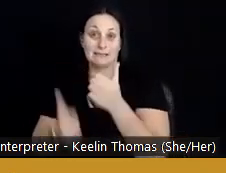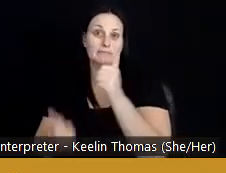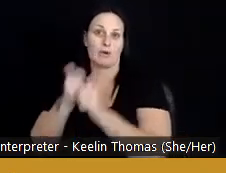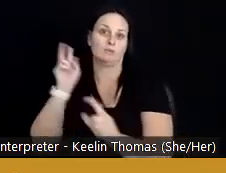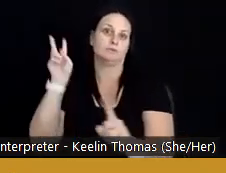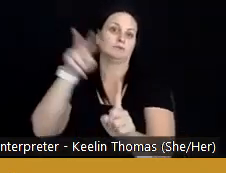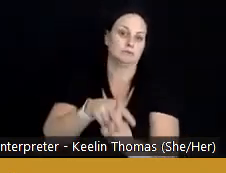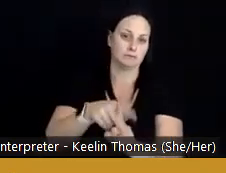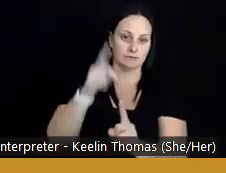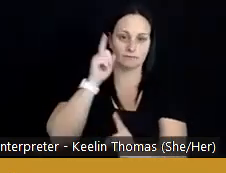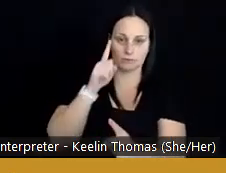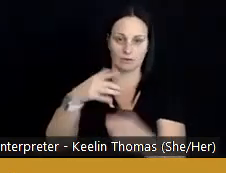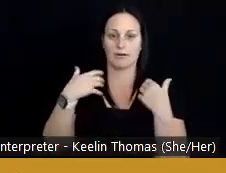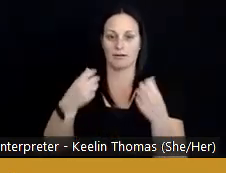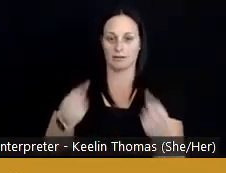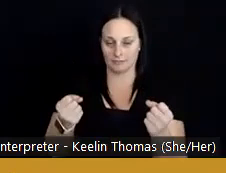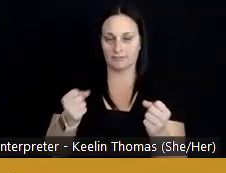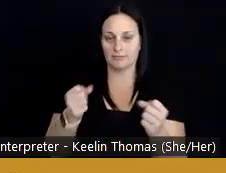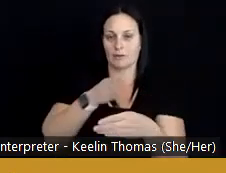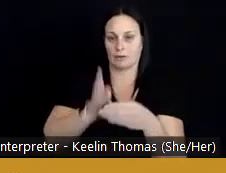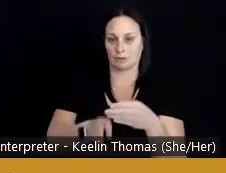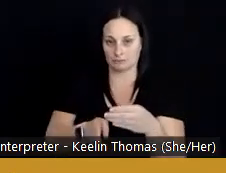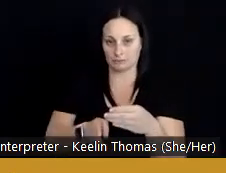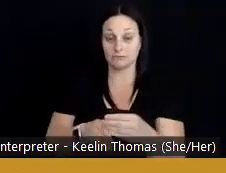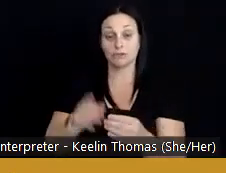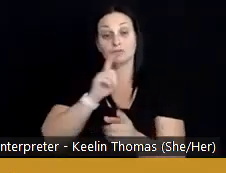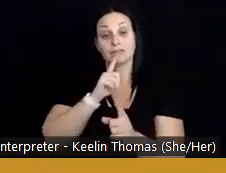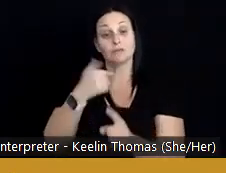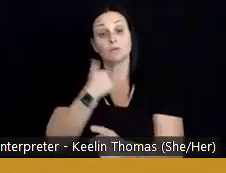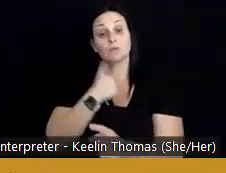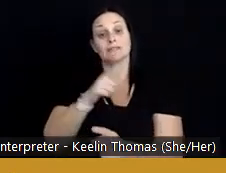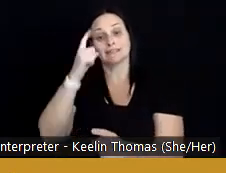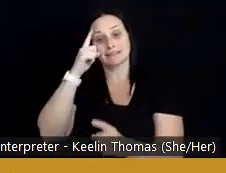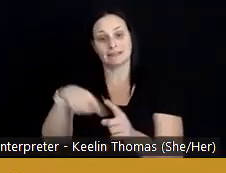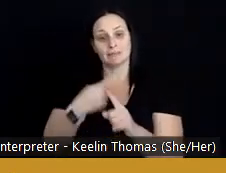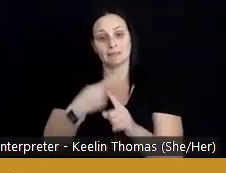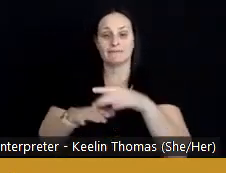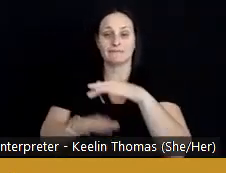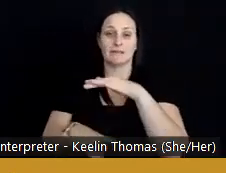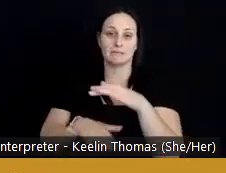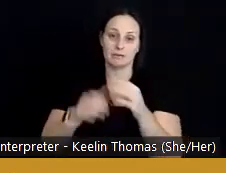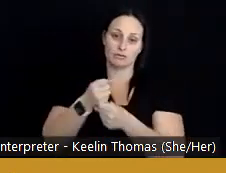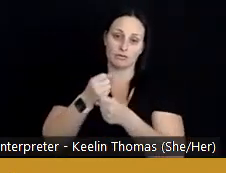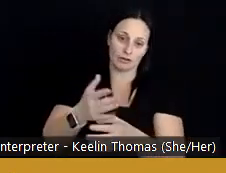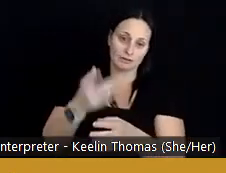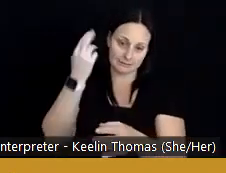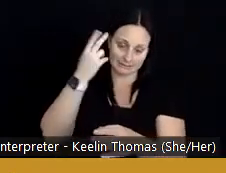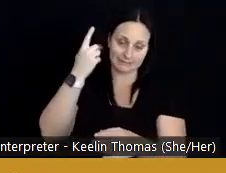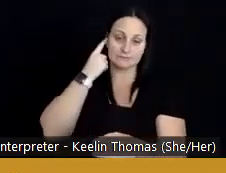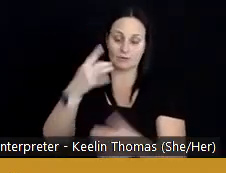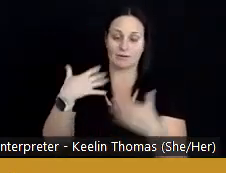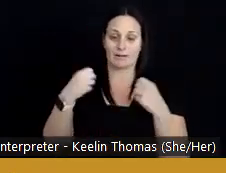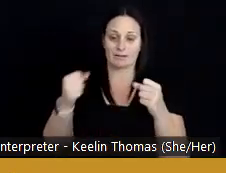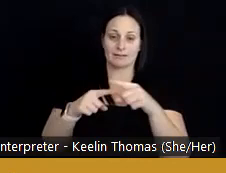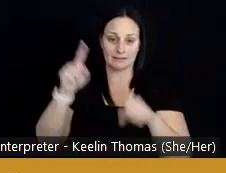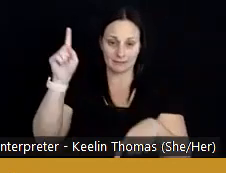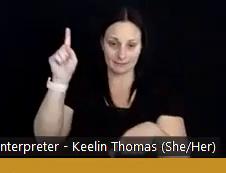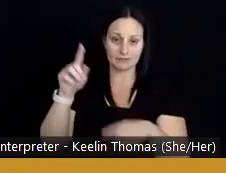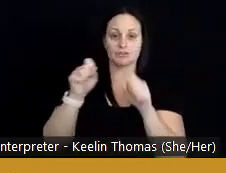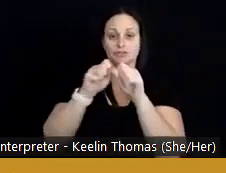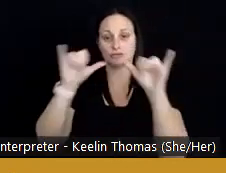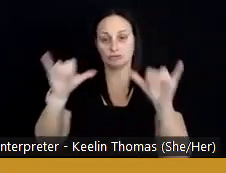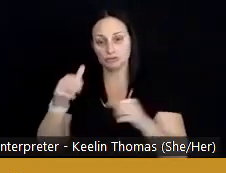health outcomes. So ultimately, we really need to think about fundamental causes of health inequities, structural and